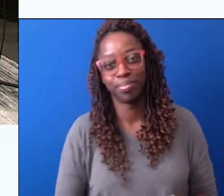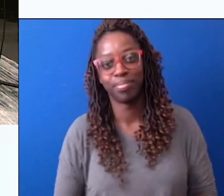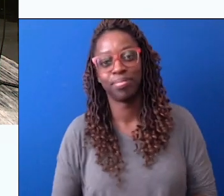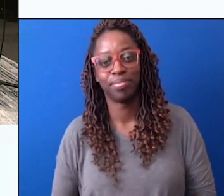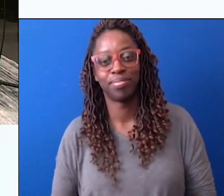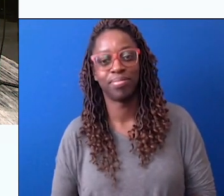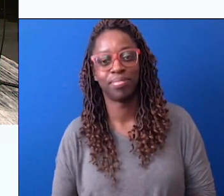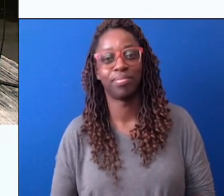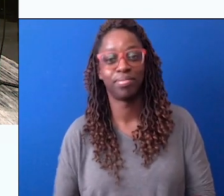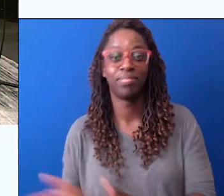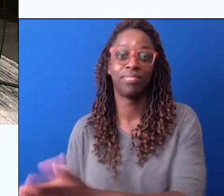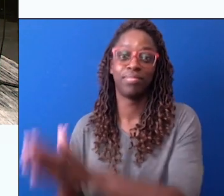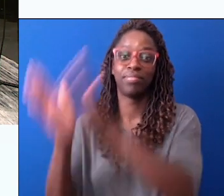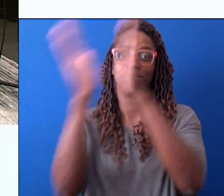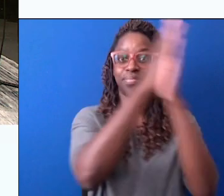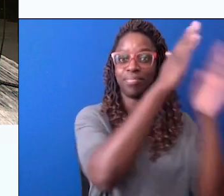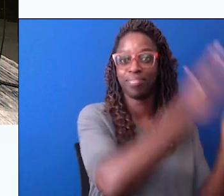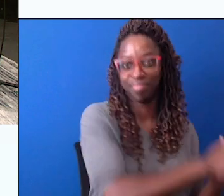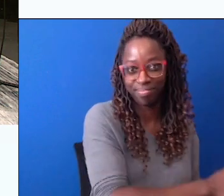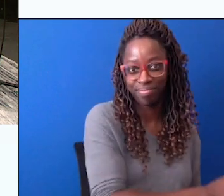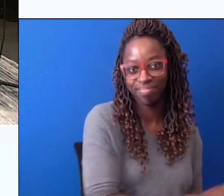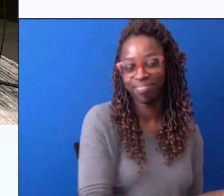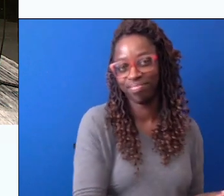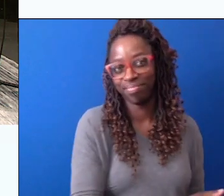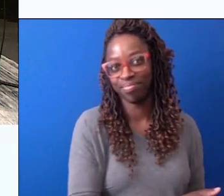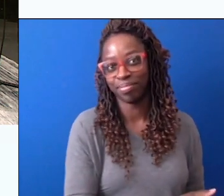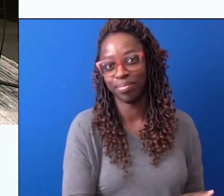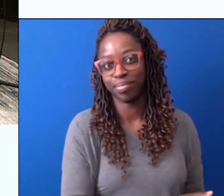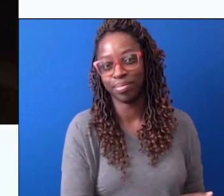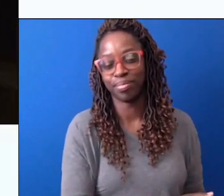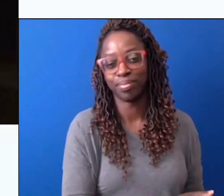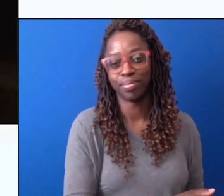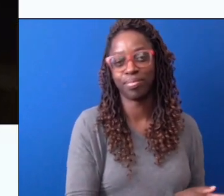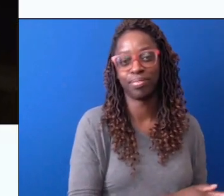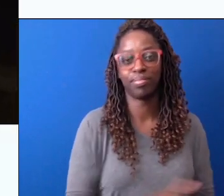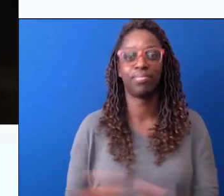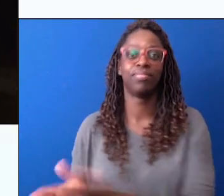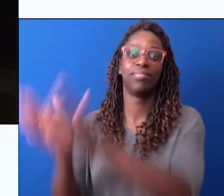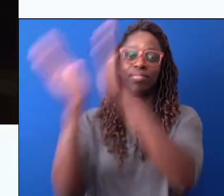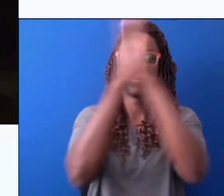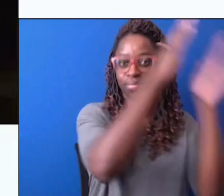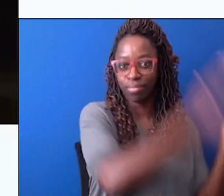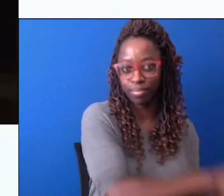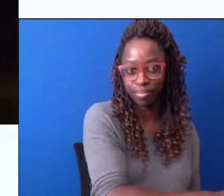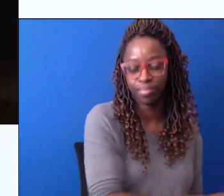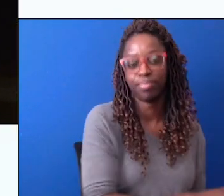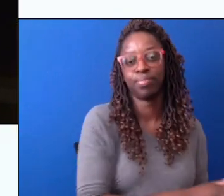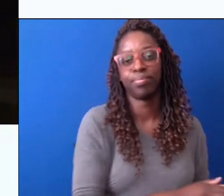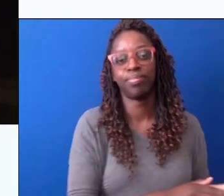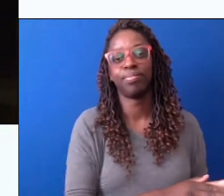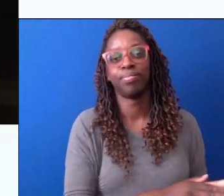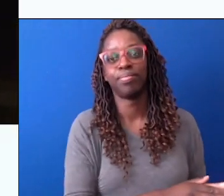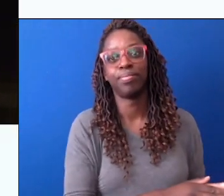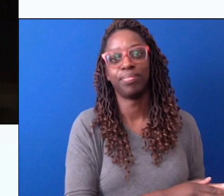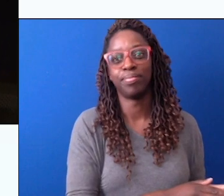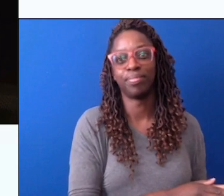De São Salvador, Marinero sou. Oh, Marinero, Marinero, Marinero sou.